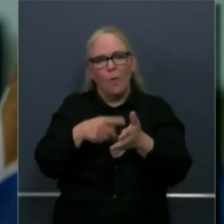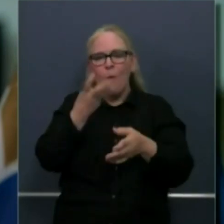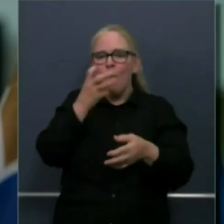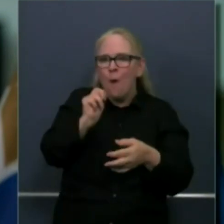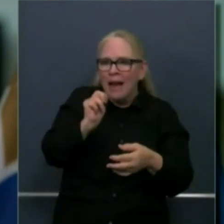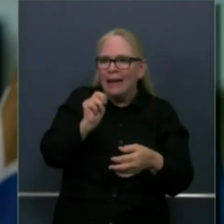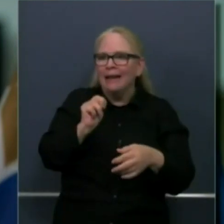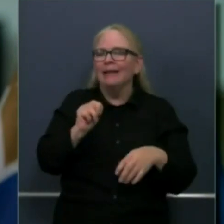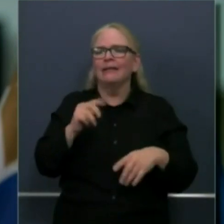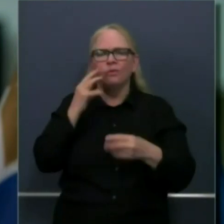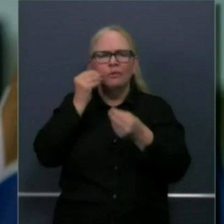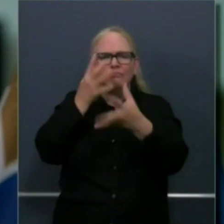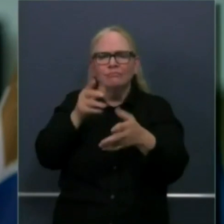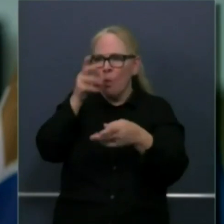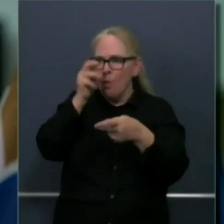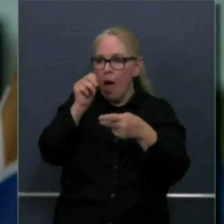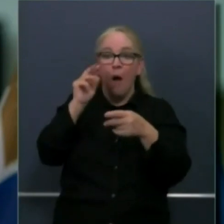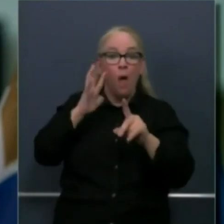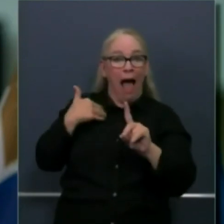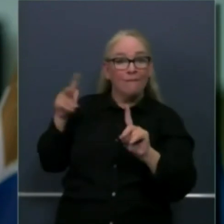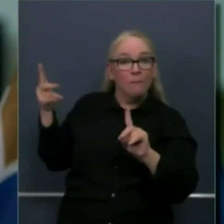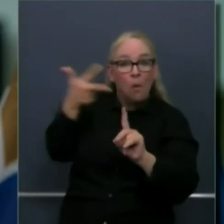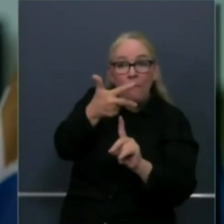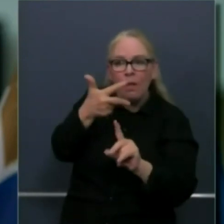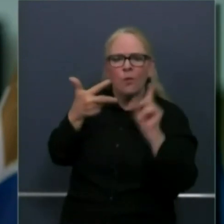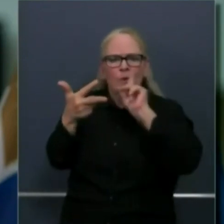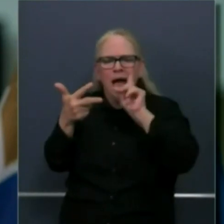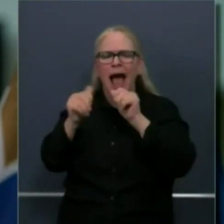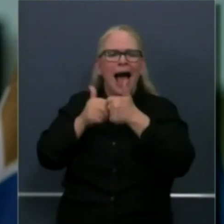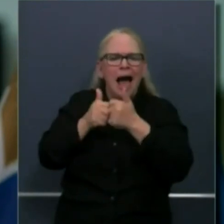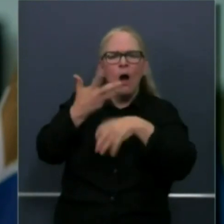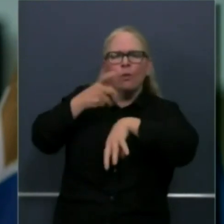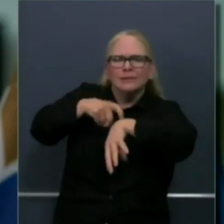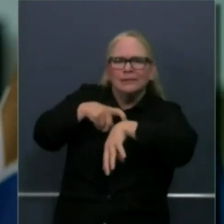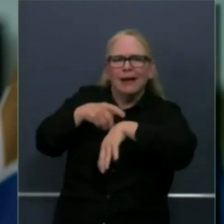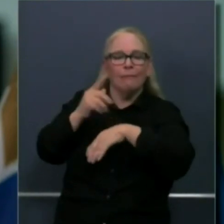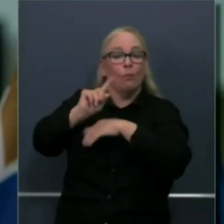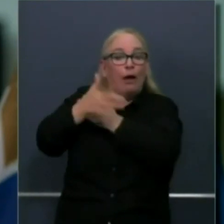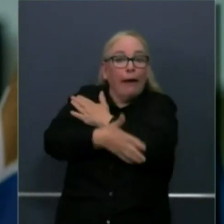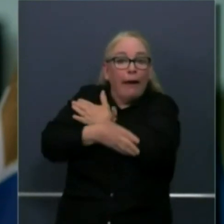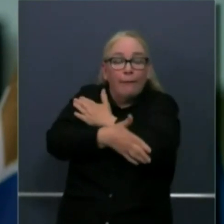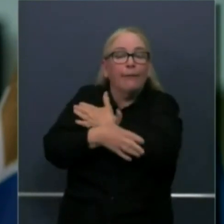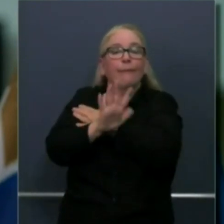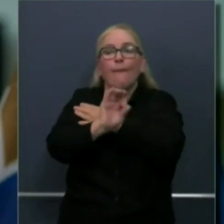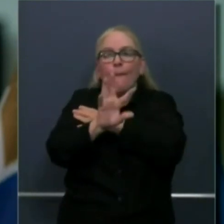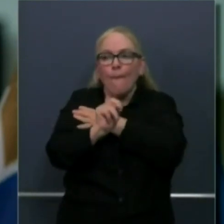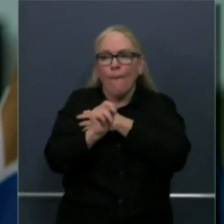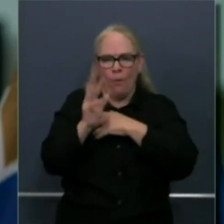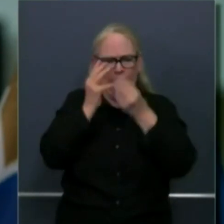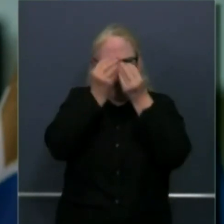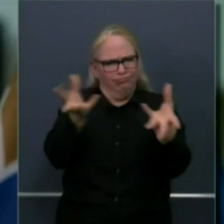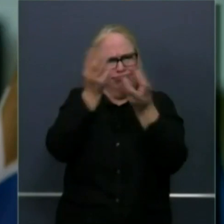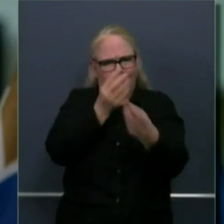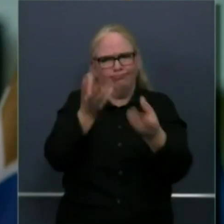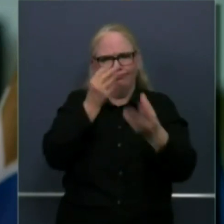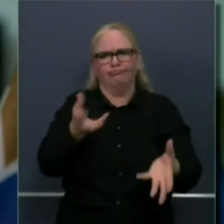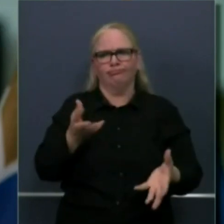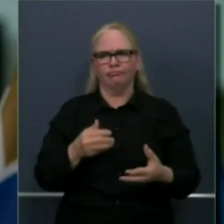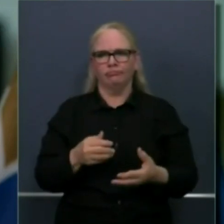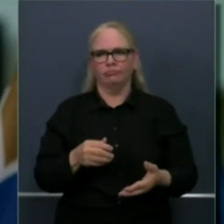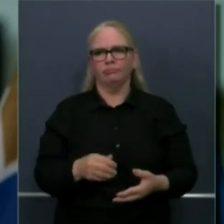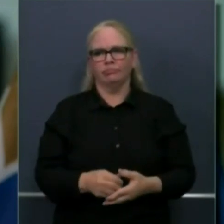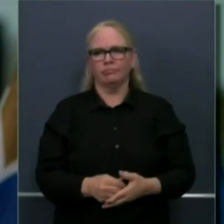information about where those will go to cover multiple counties and help us again through our next phase of